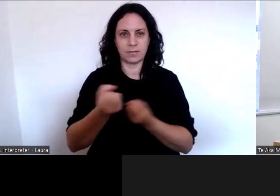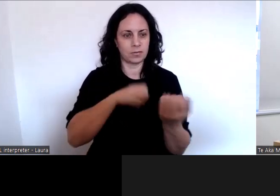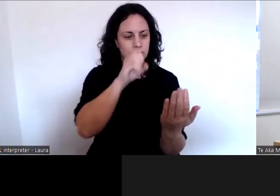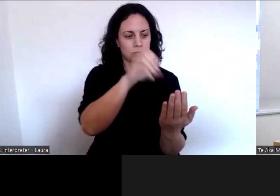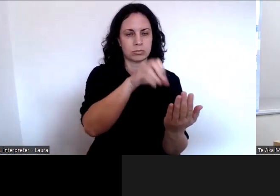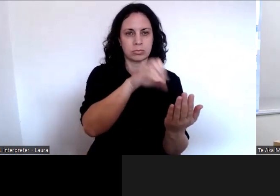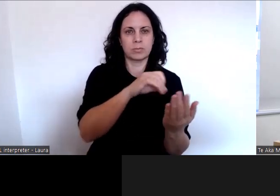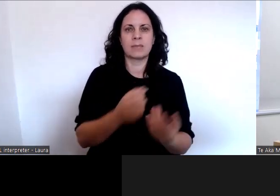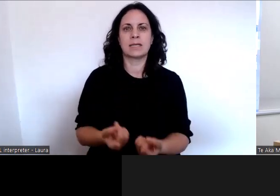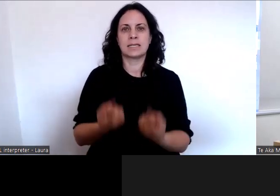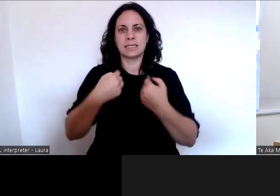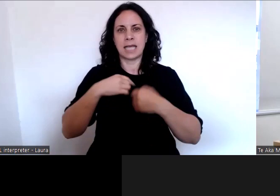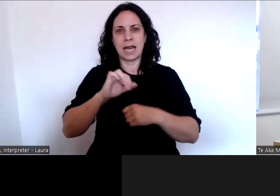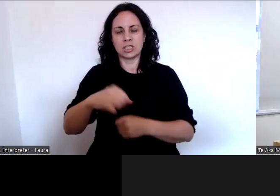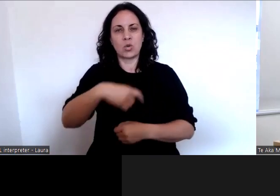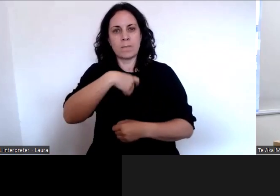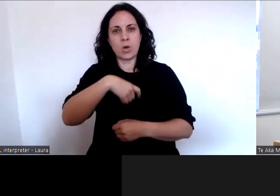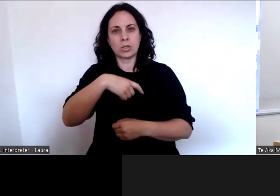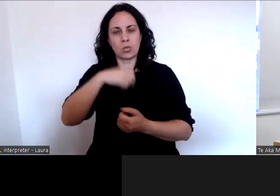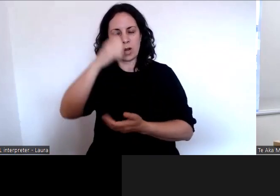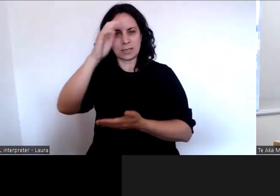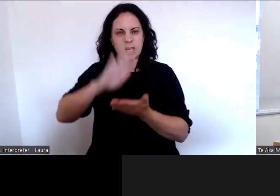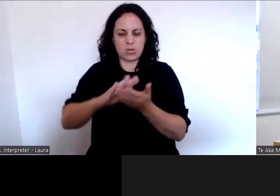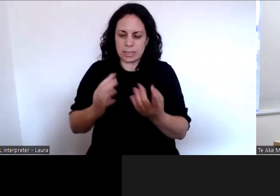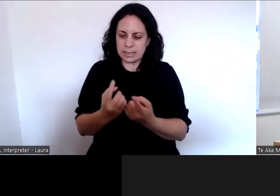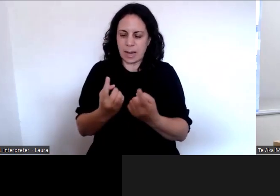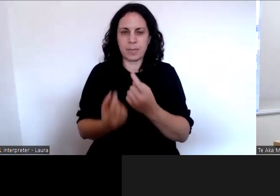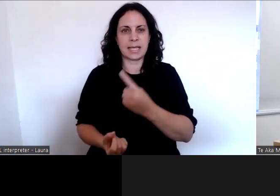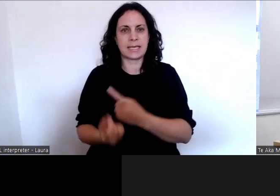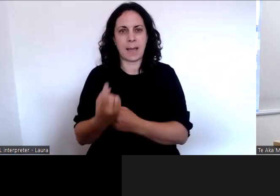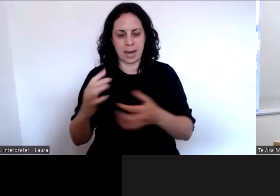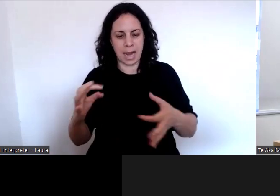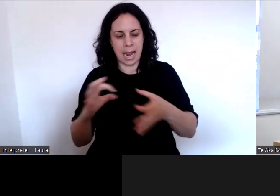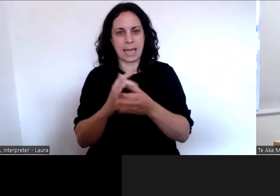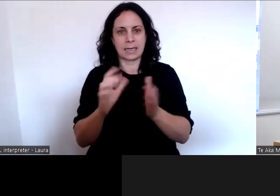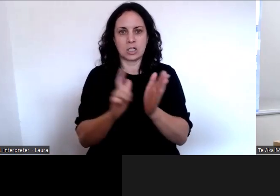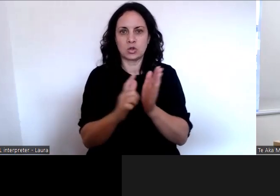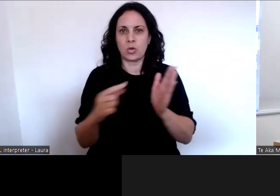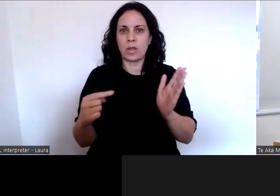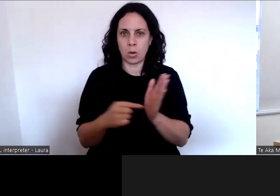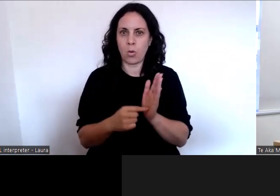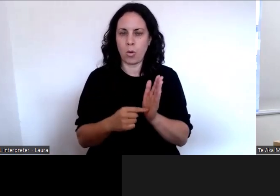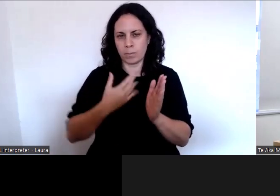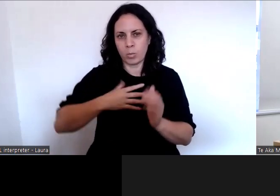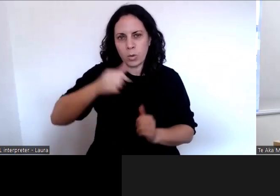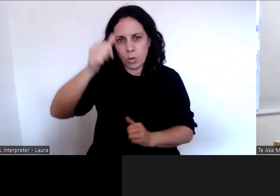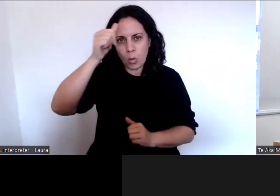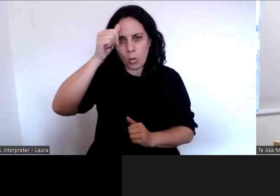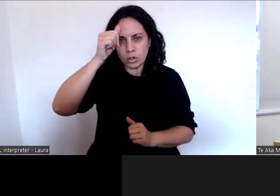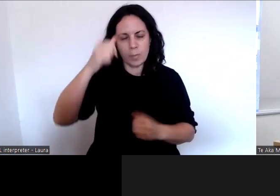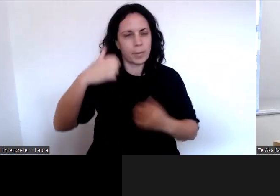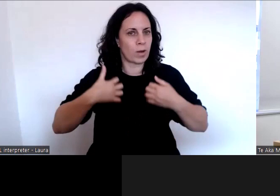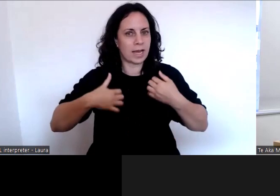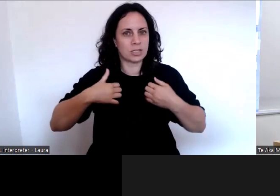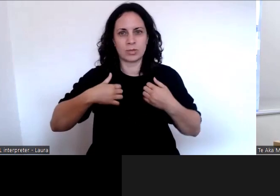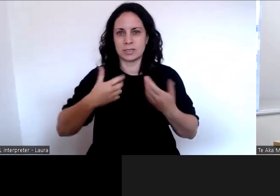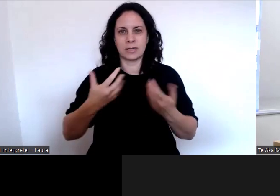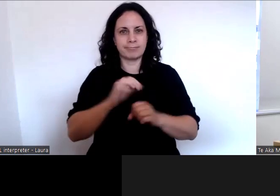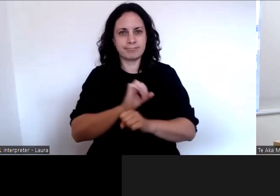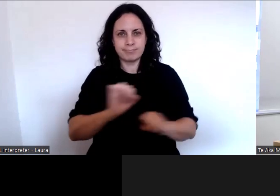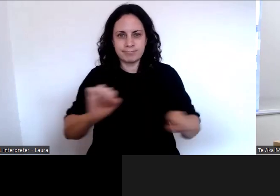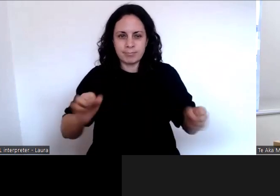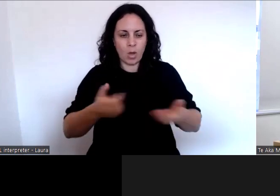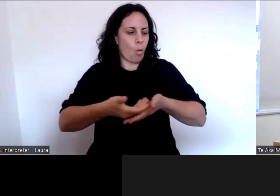personal experiences with the law. But we're really interested in hearing from anyone who has feedback to share,